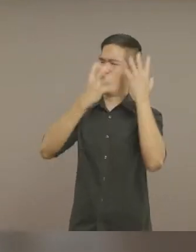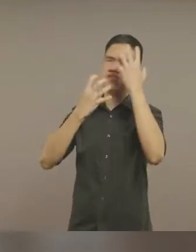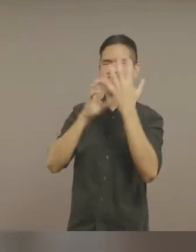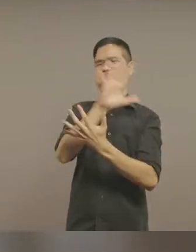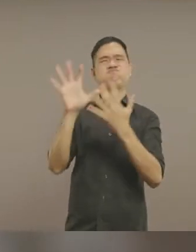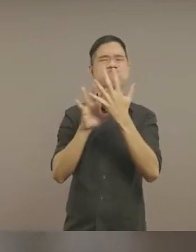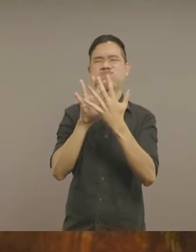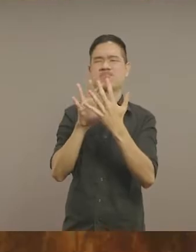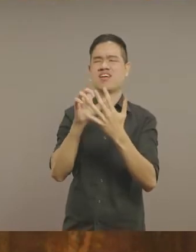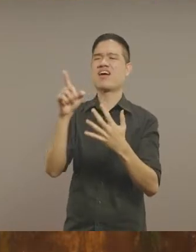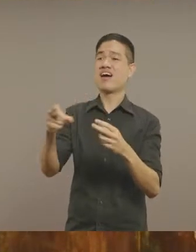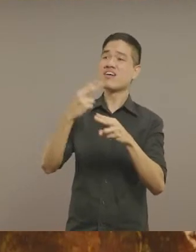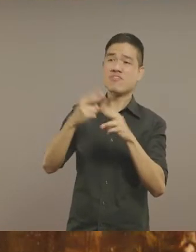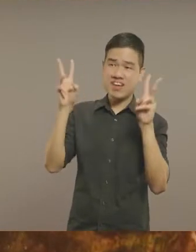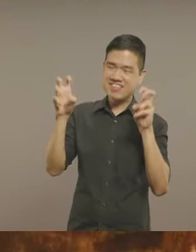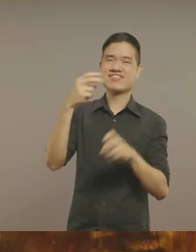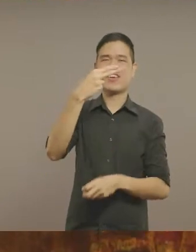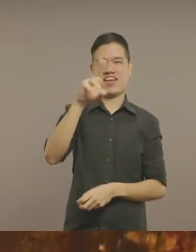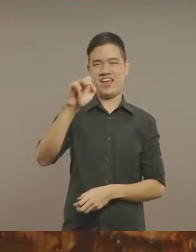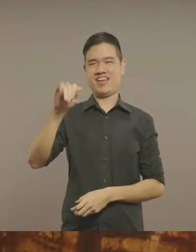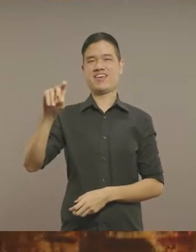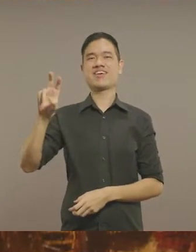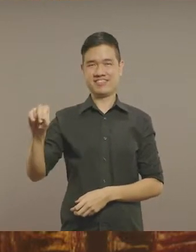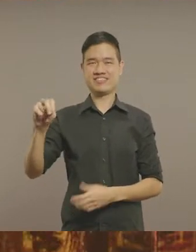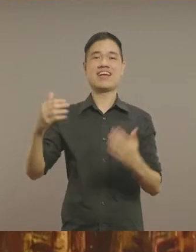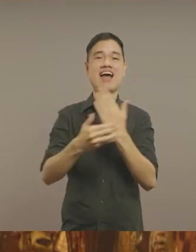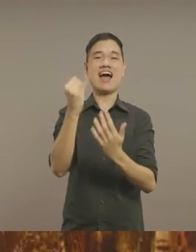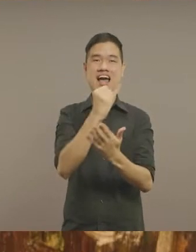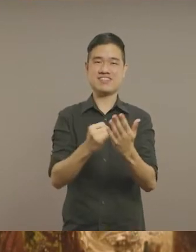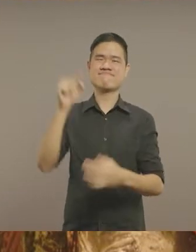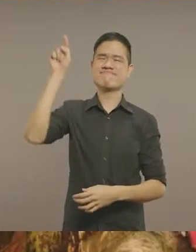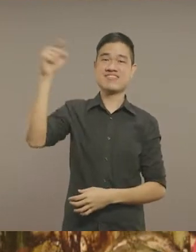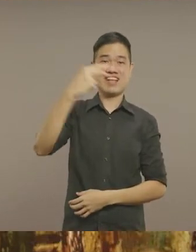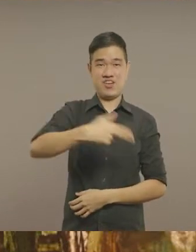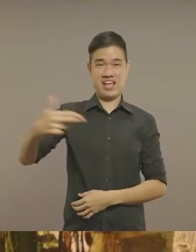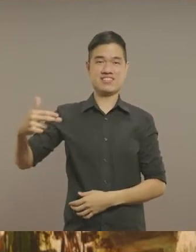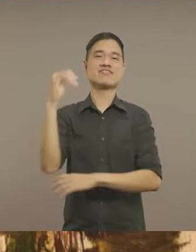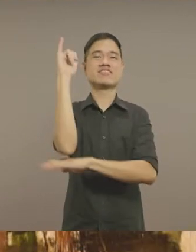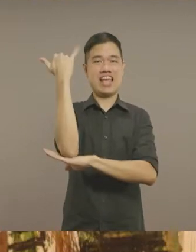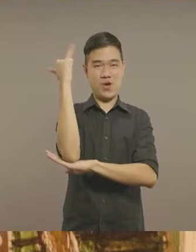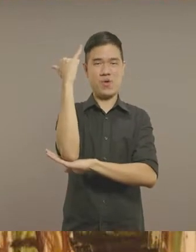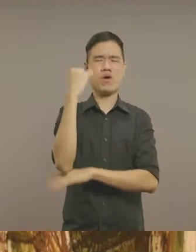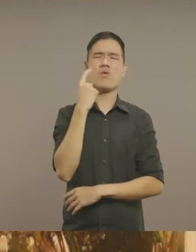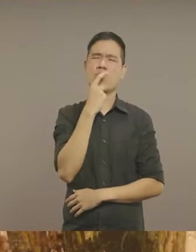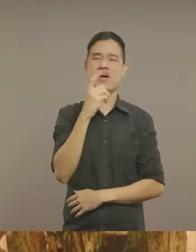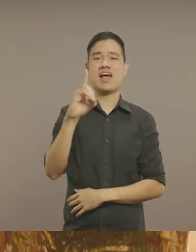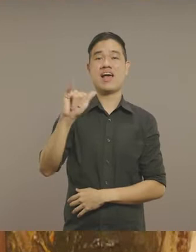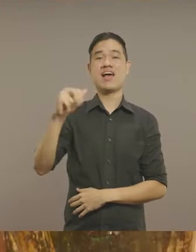with its odd structure. So this is actually Hunian by Dia Yulianti, an Indonesian artist that's based in Jogja.